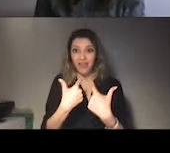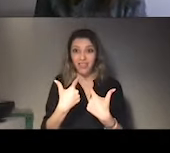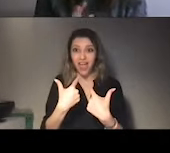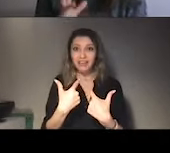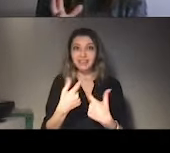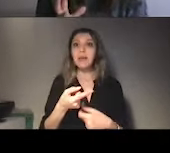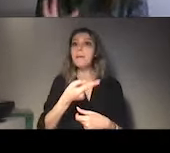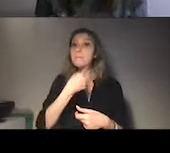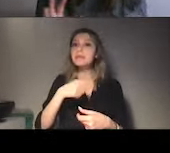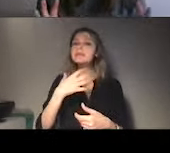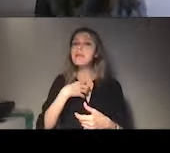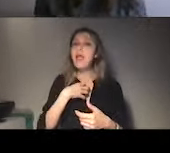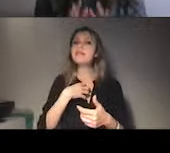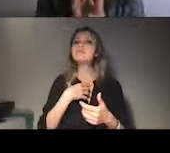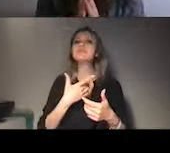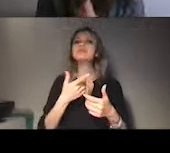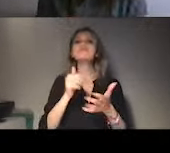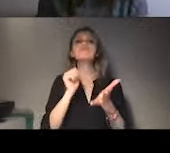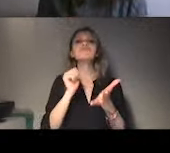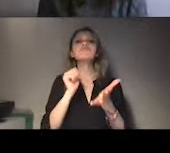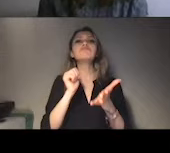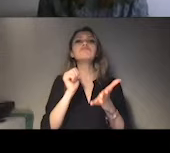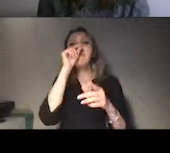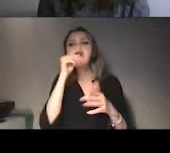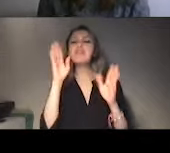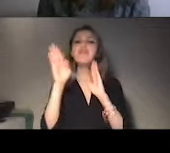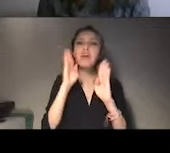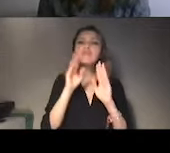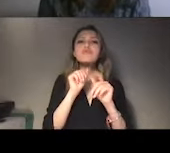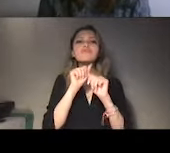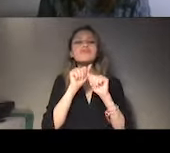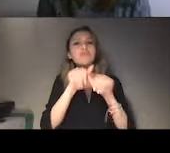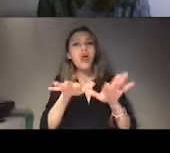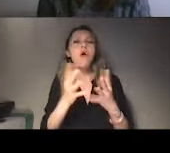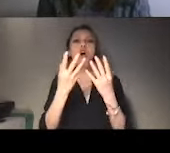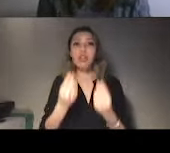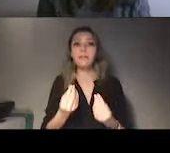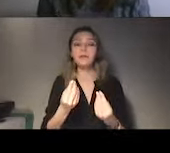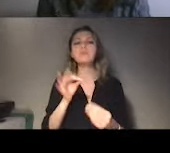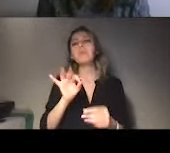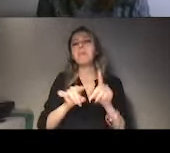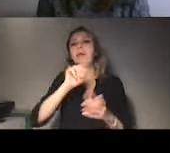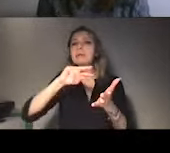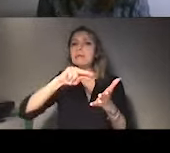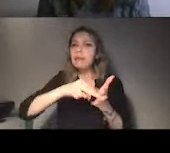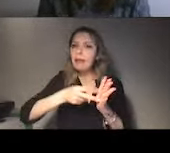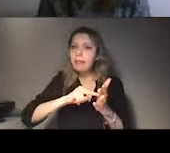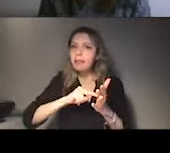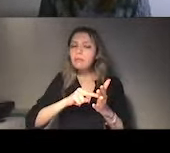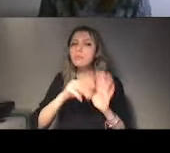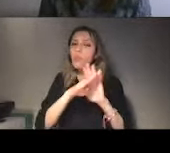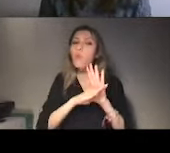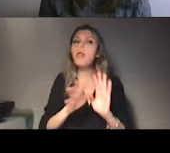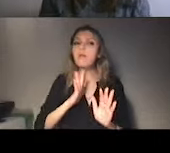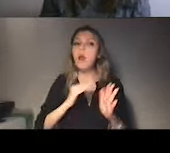Regarding really the technical rules of submitting a midterm report, let's say that for those